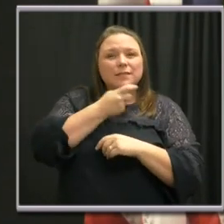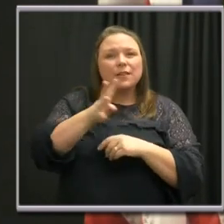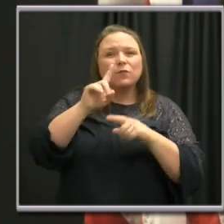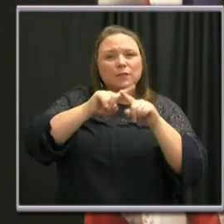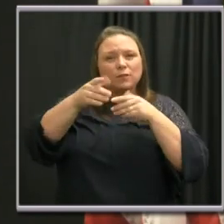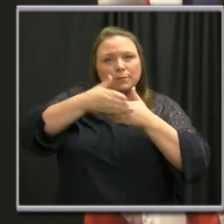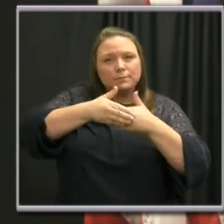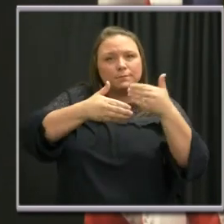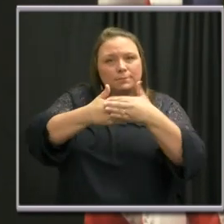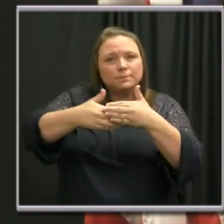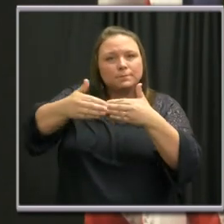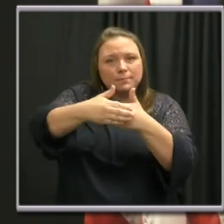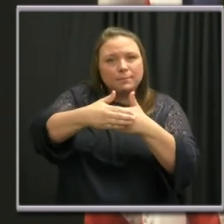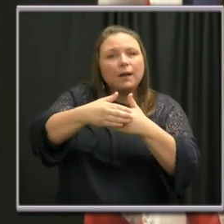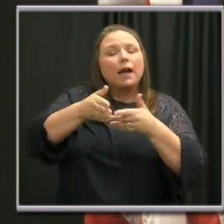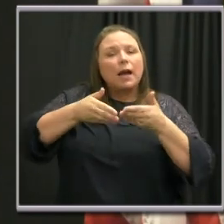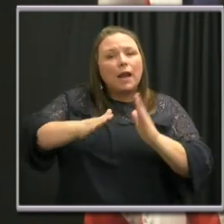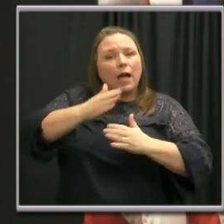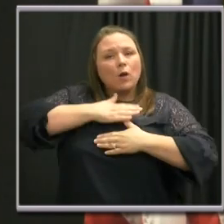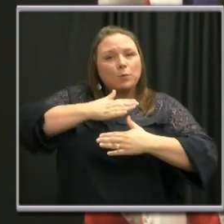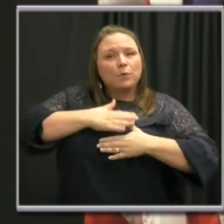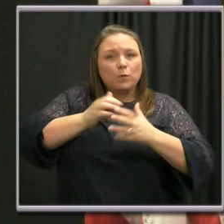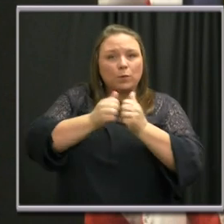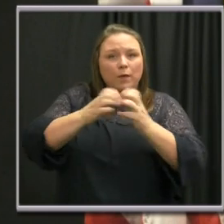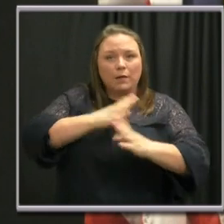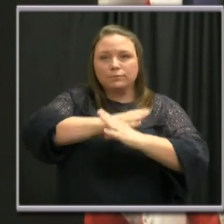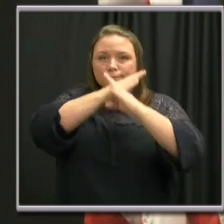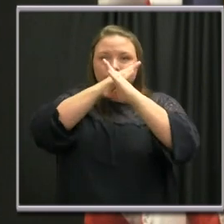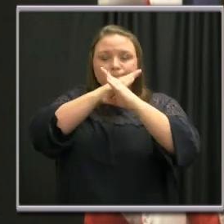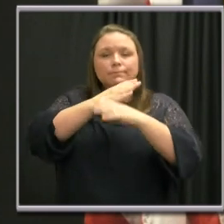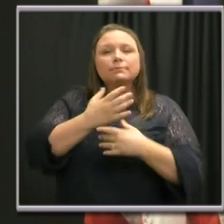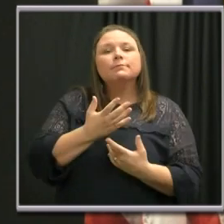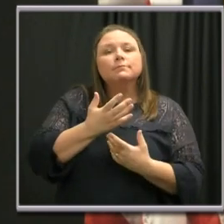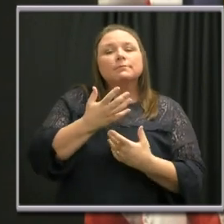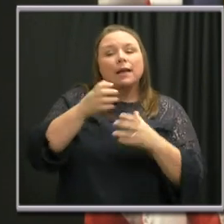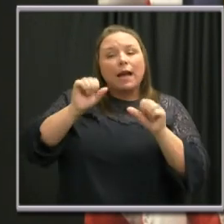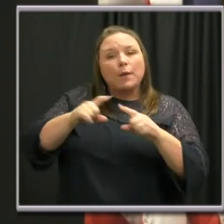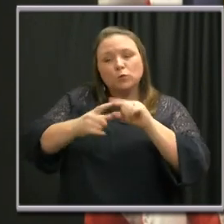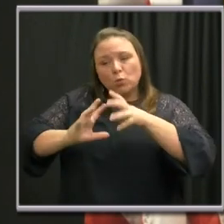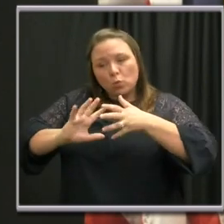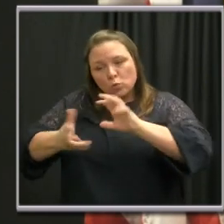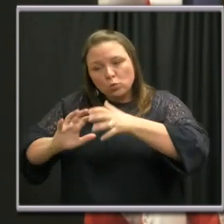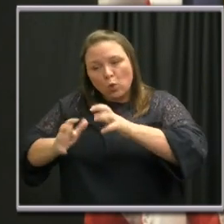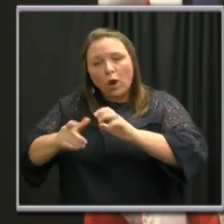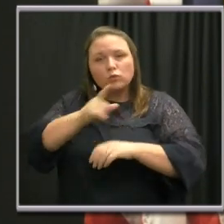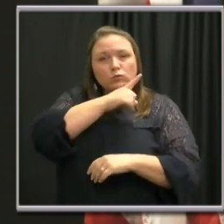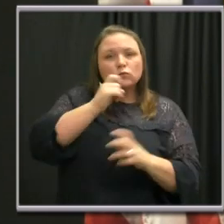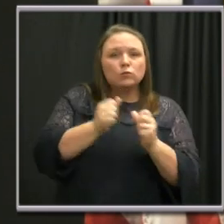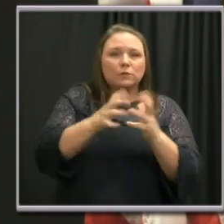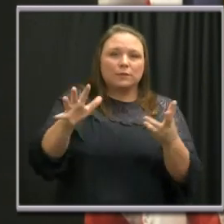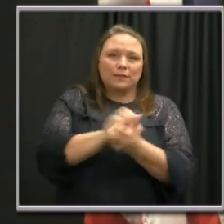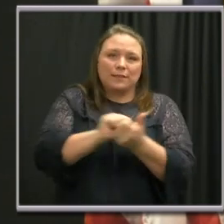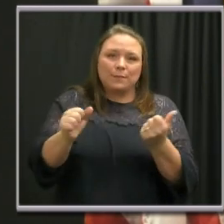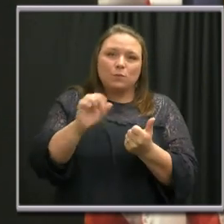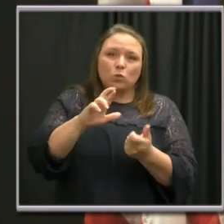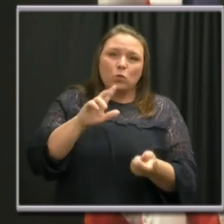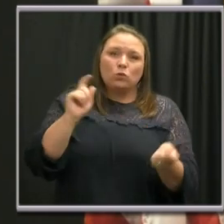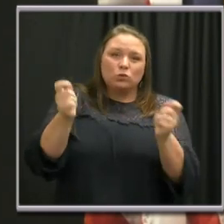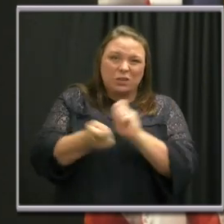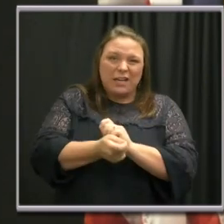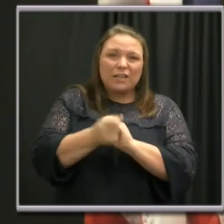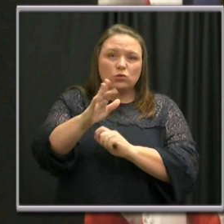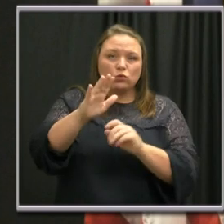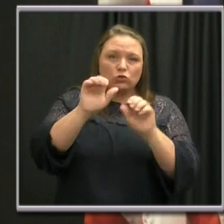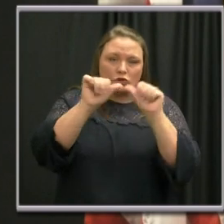fabric, and allow for breathing without restriction, and be able to be laundered and machine-dried without damage or change to